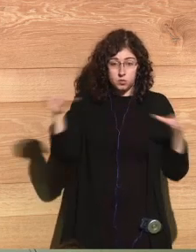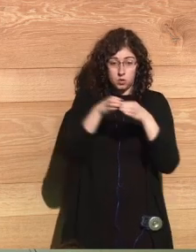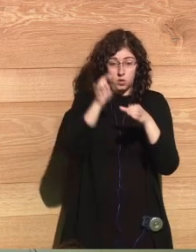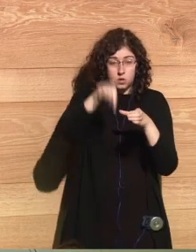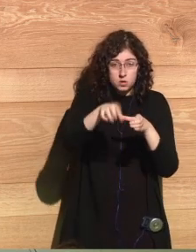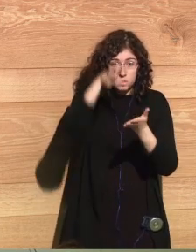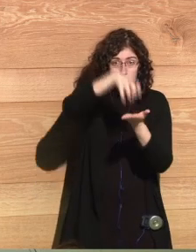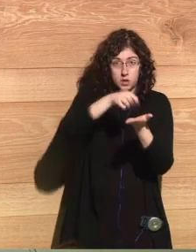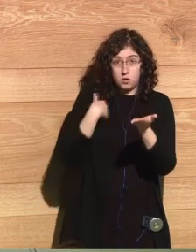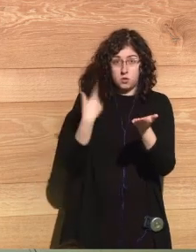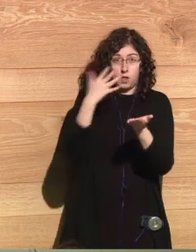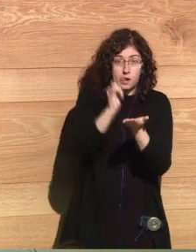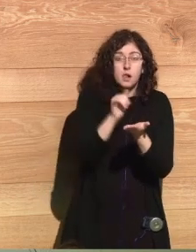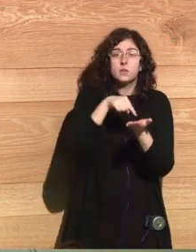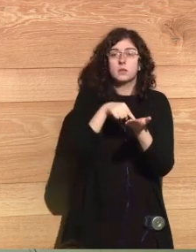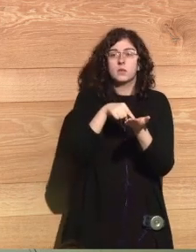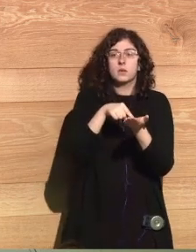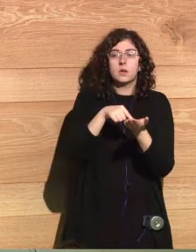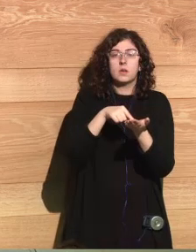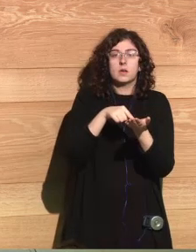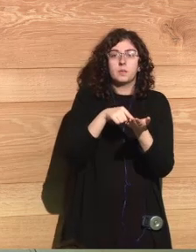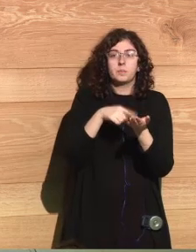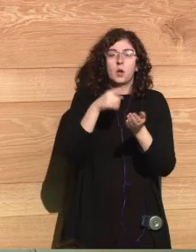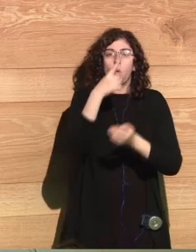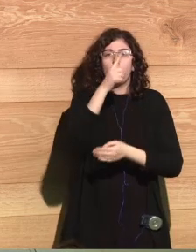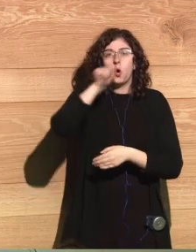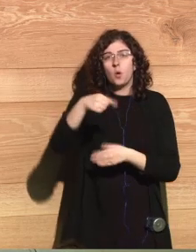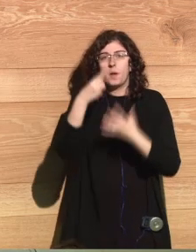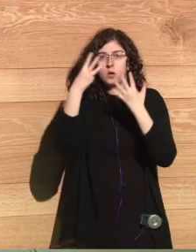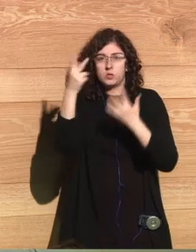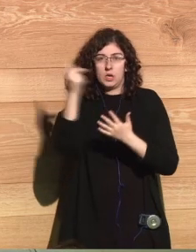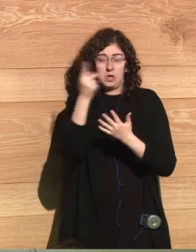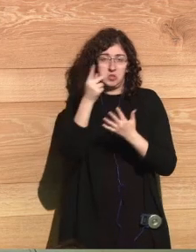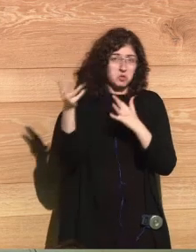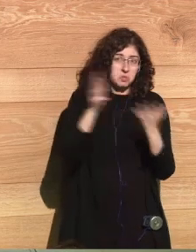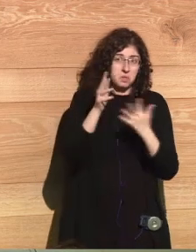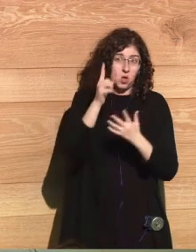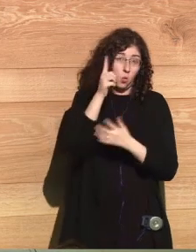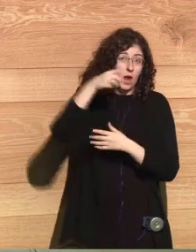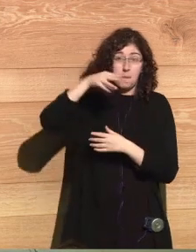.8 kilometer or 1 mile away from